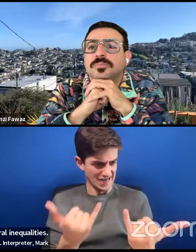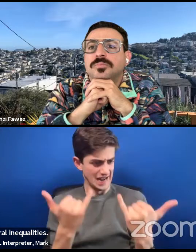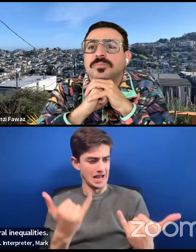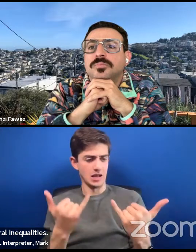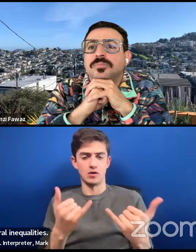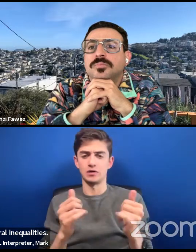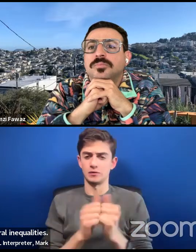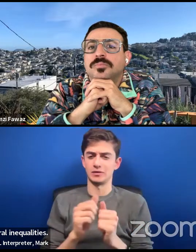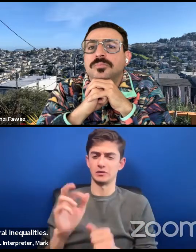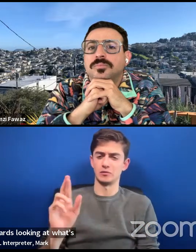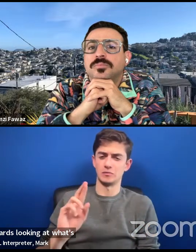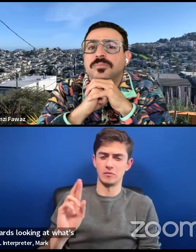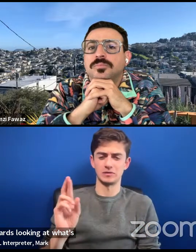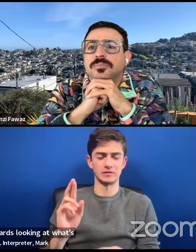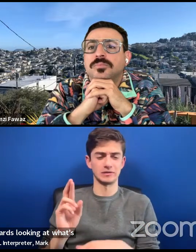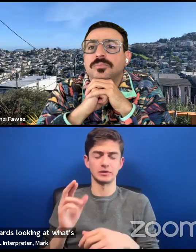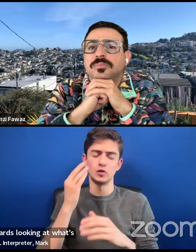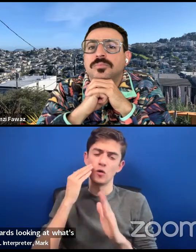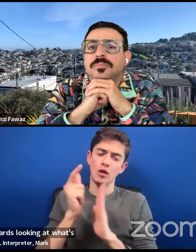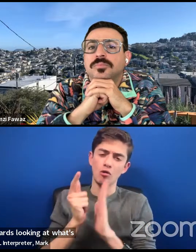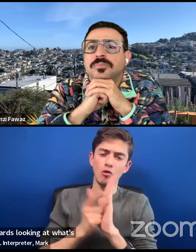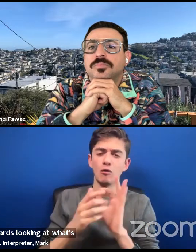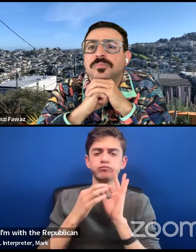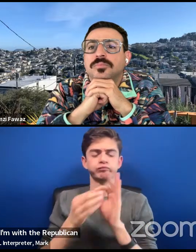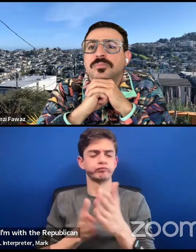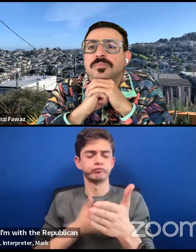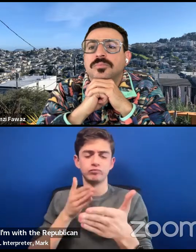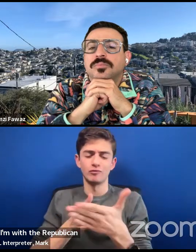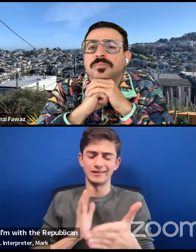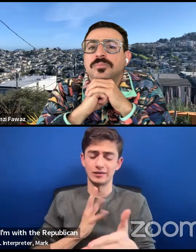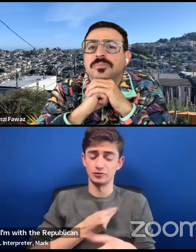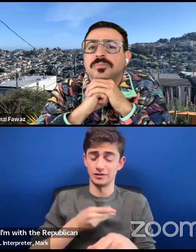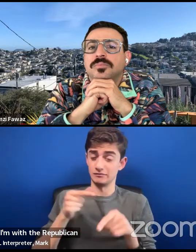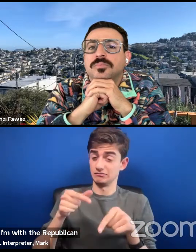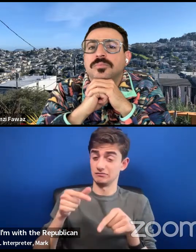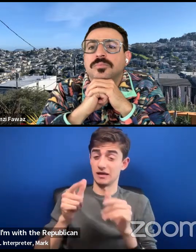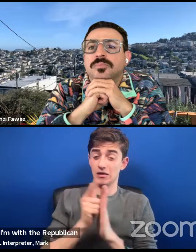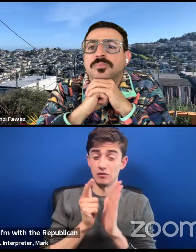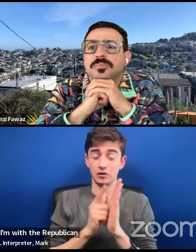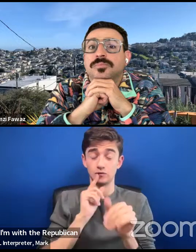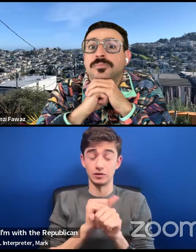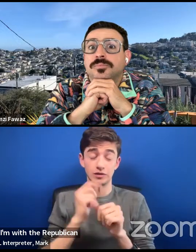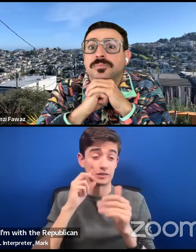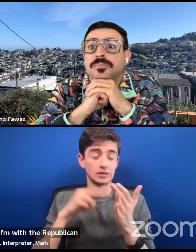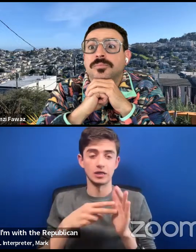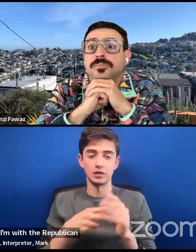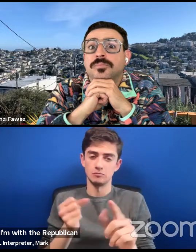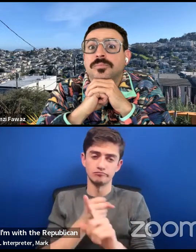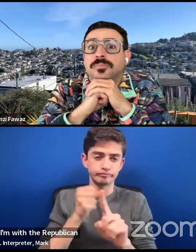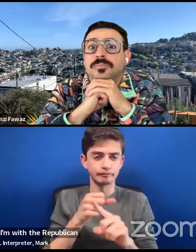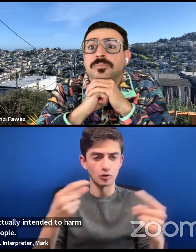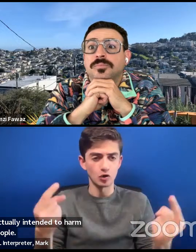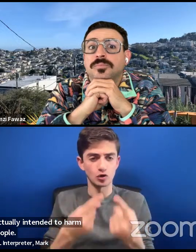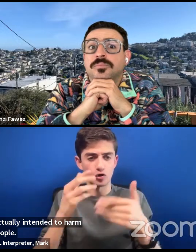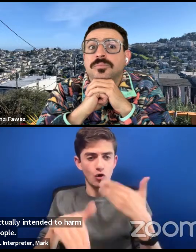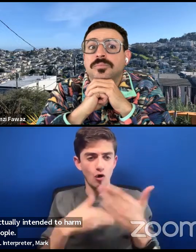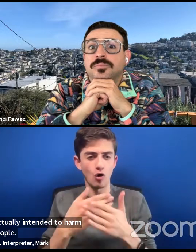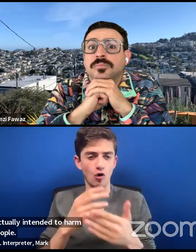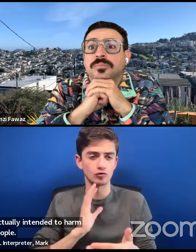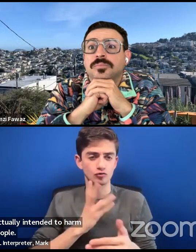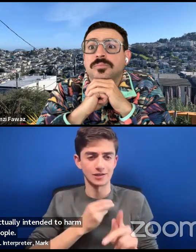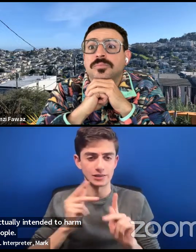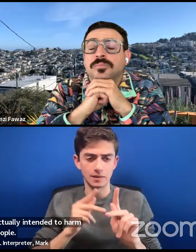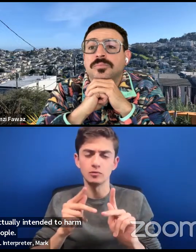the Republican anti-trans legislation, which is actually intended to harm all trans people. So like, there's been a shift,